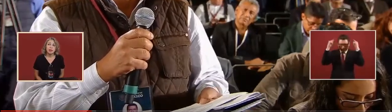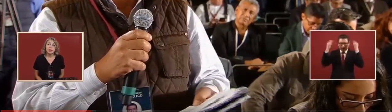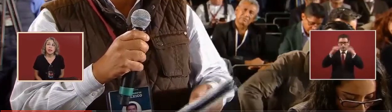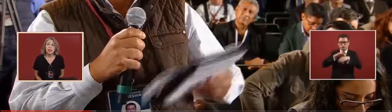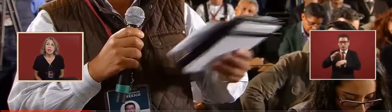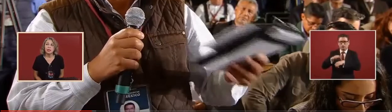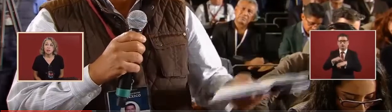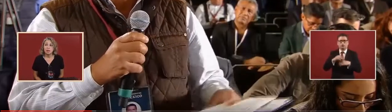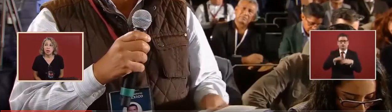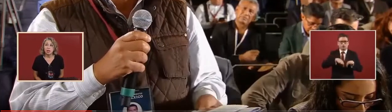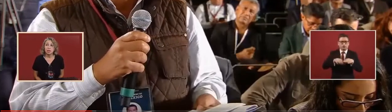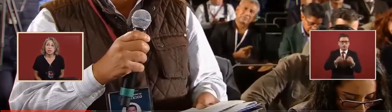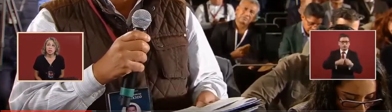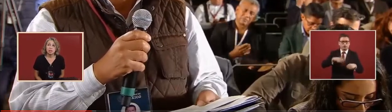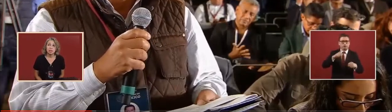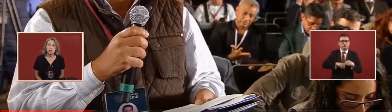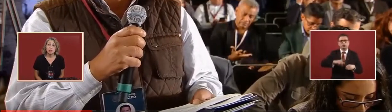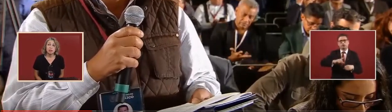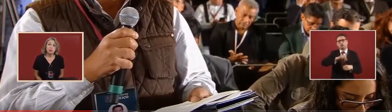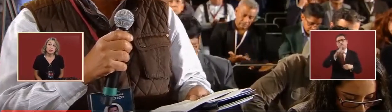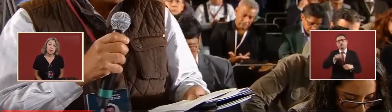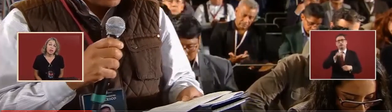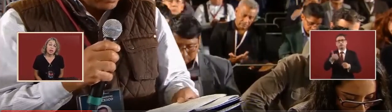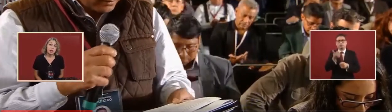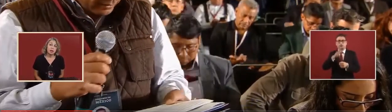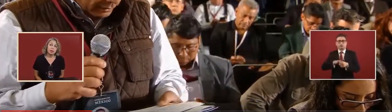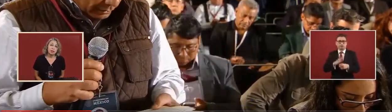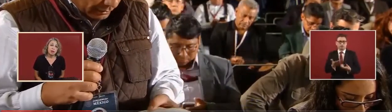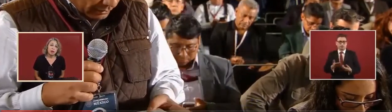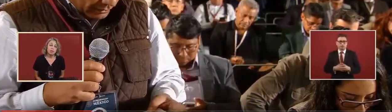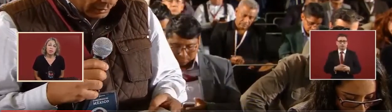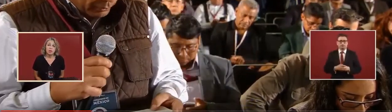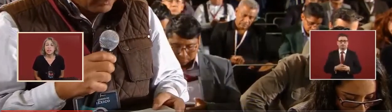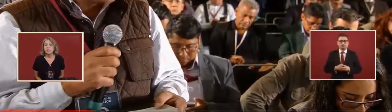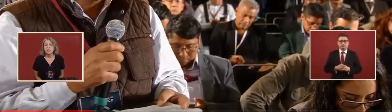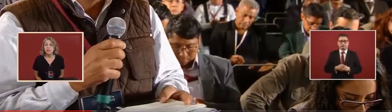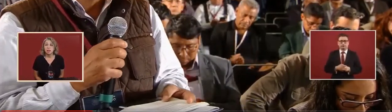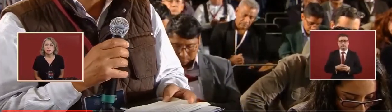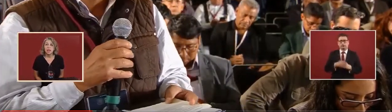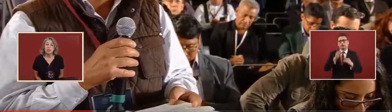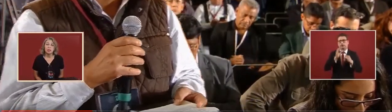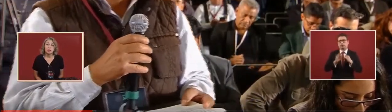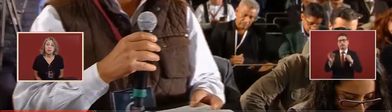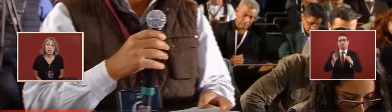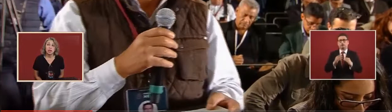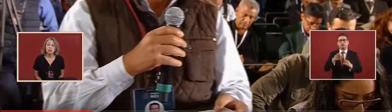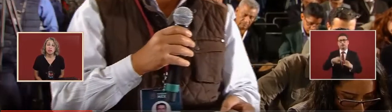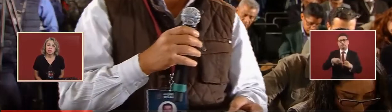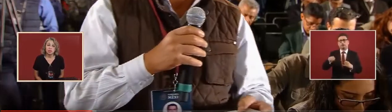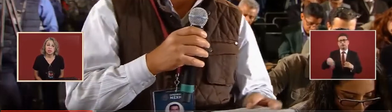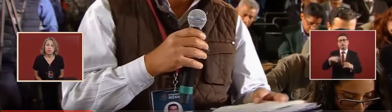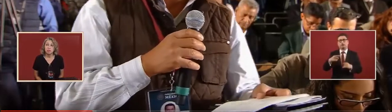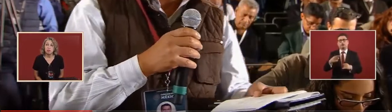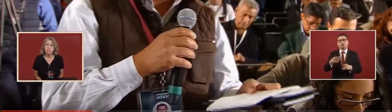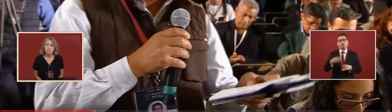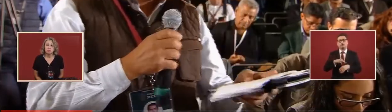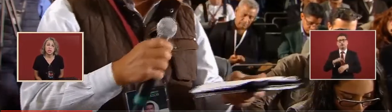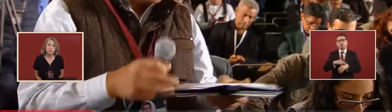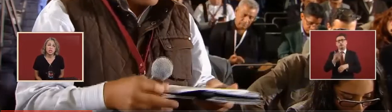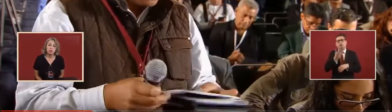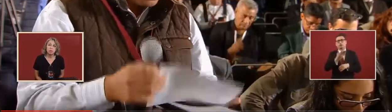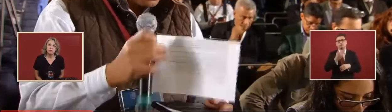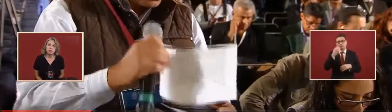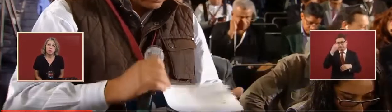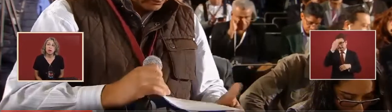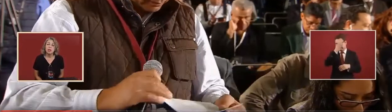authorize the medical and doctors and specialist personnel before they start